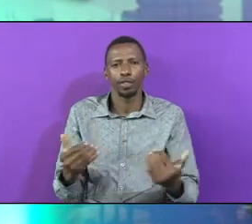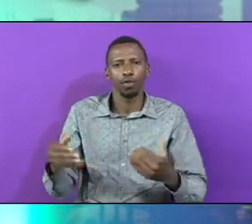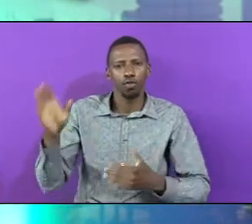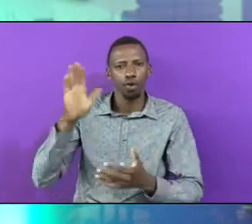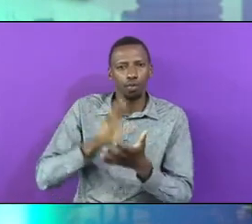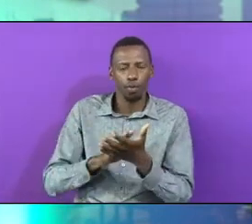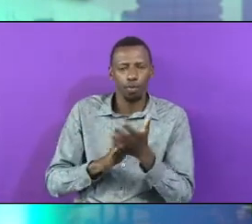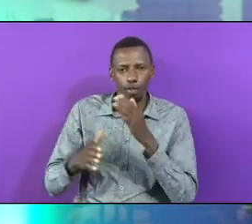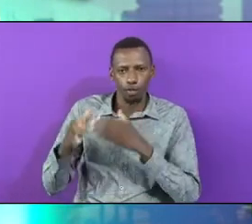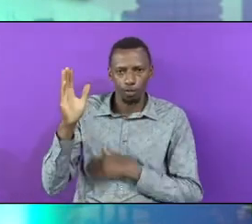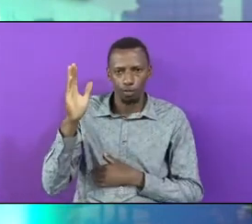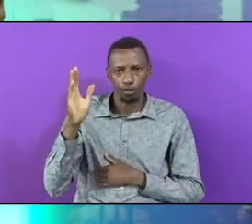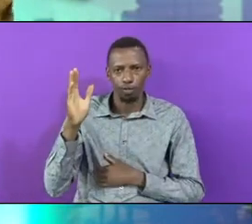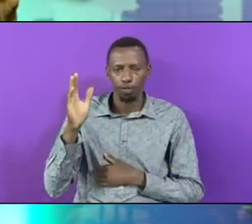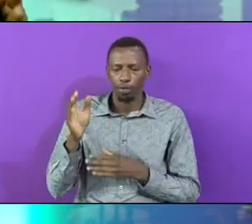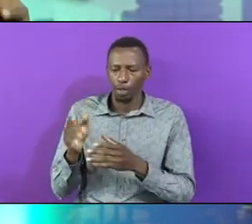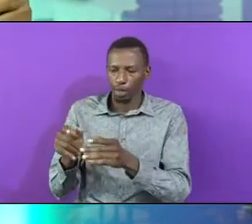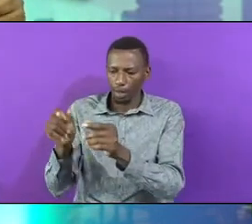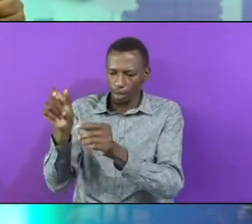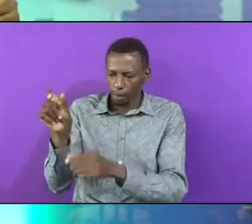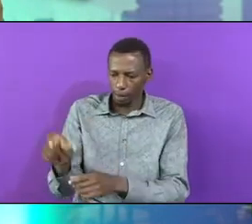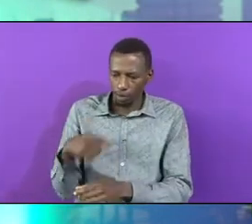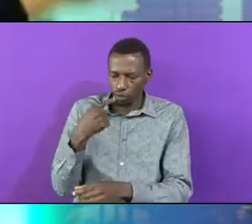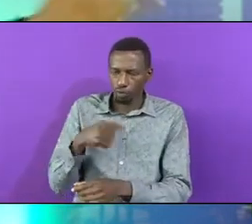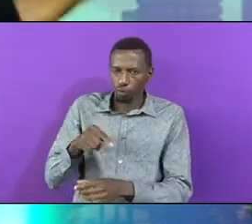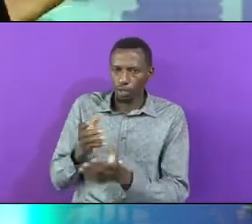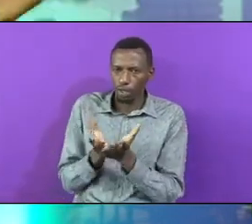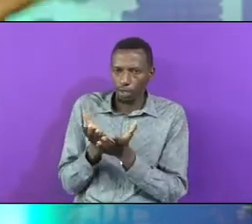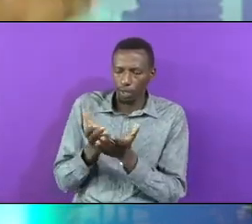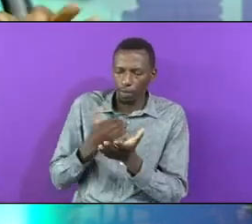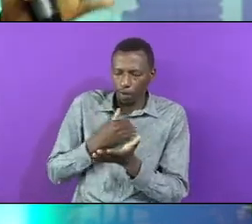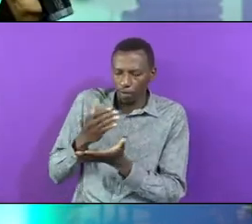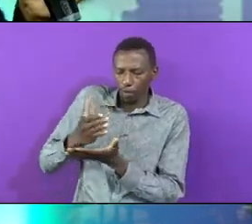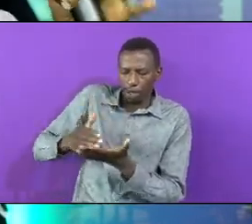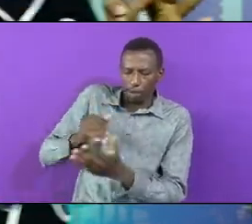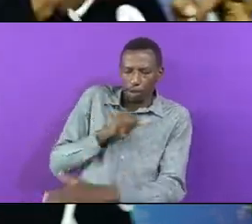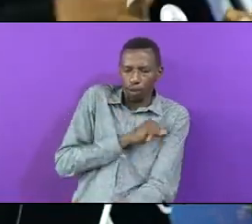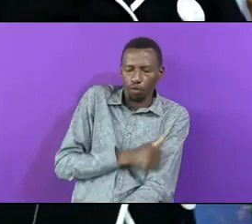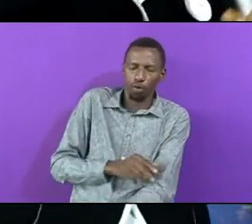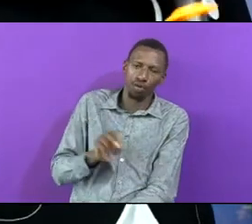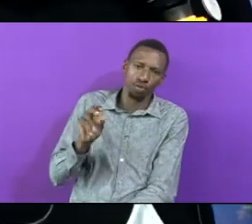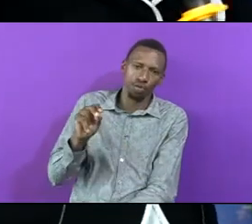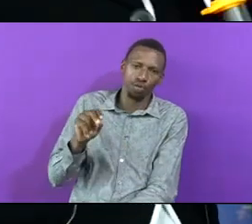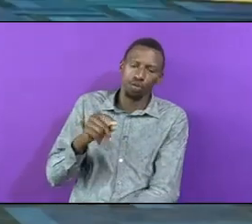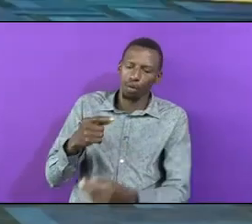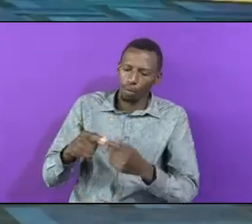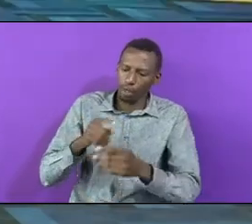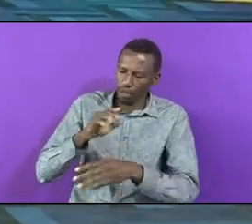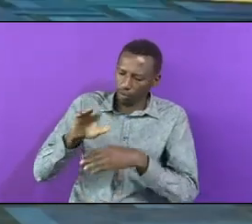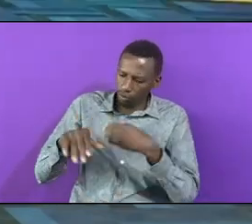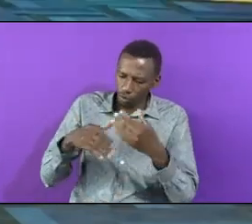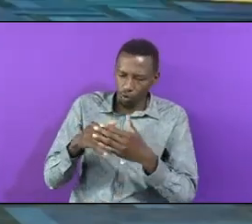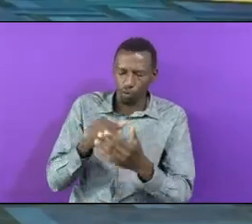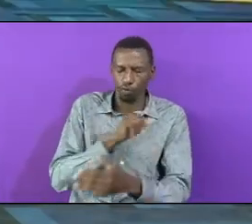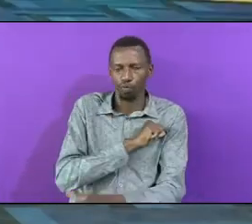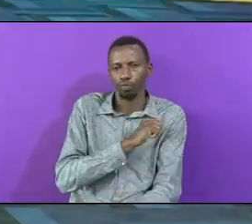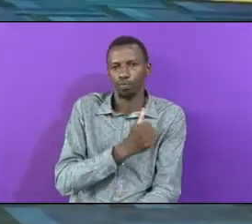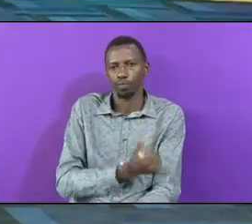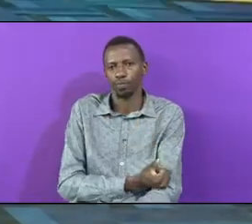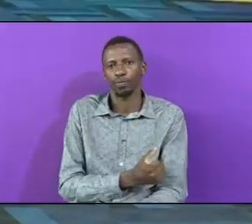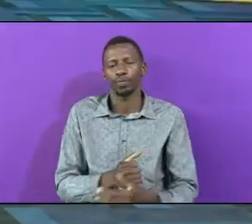The one Whom we serve Does not have Just some authority But all what Authority